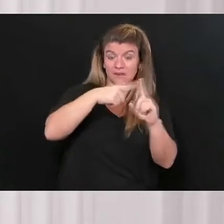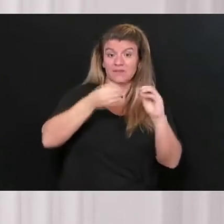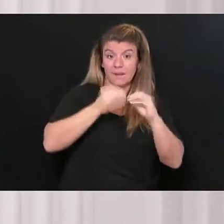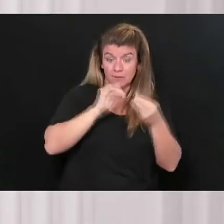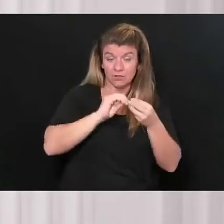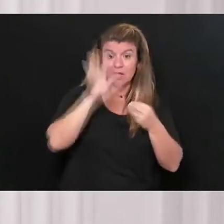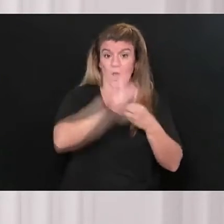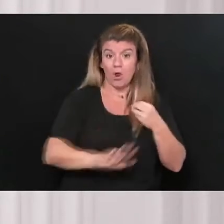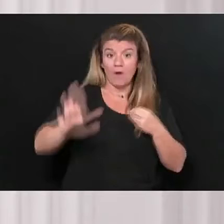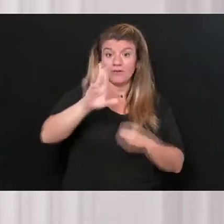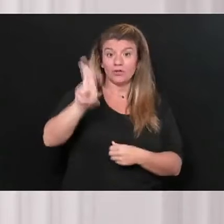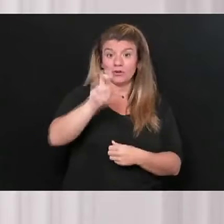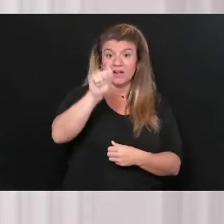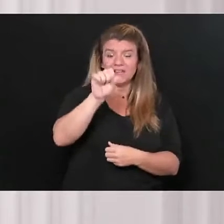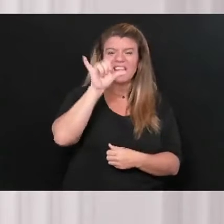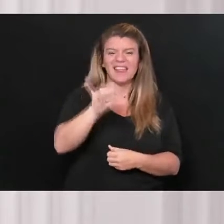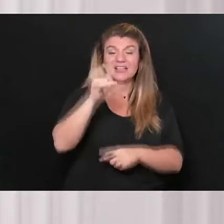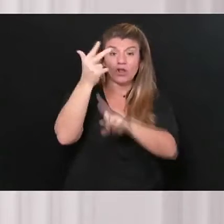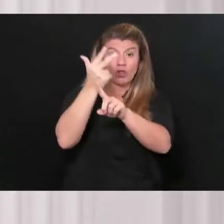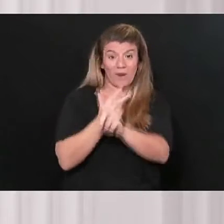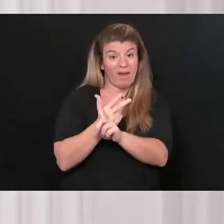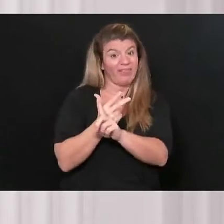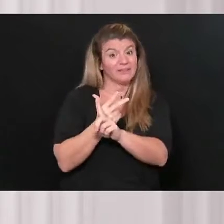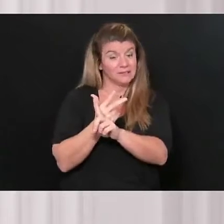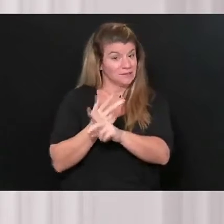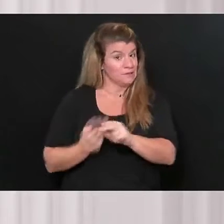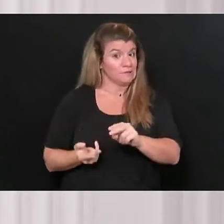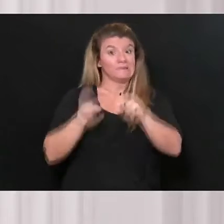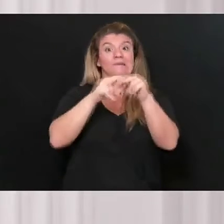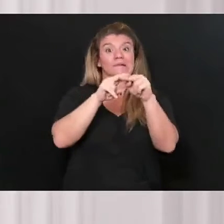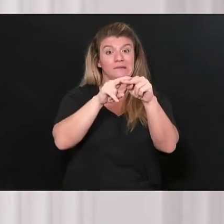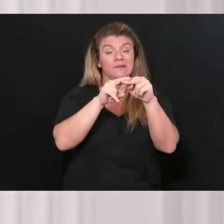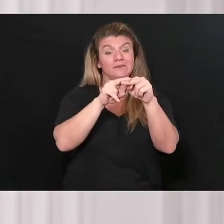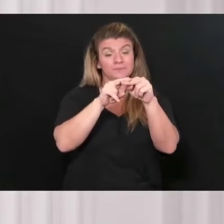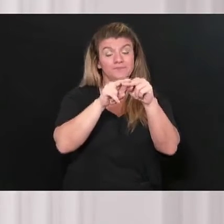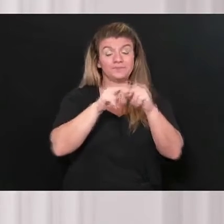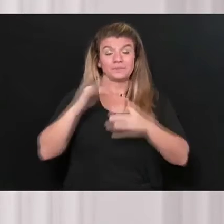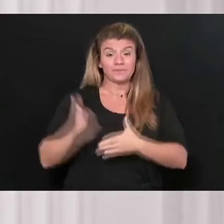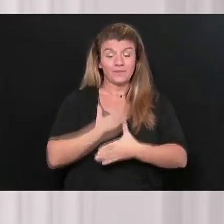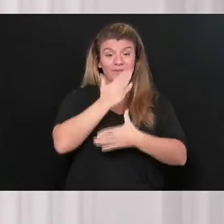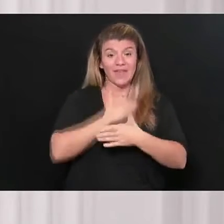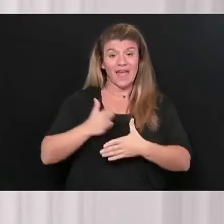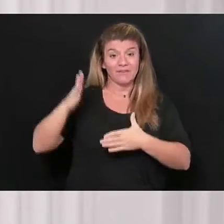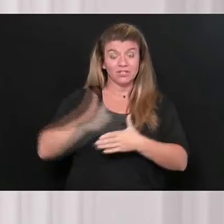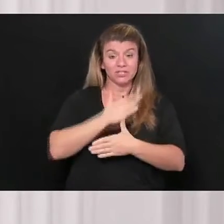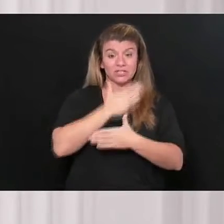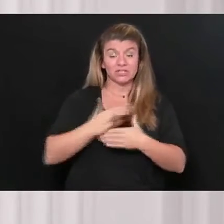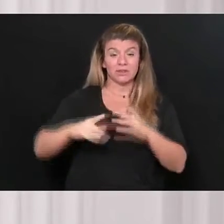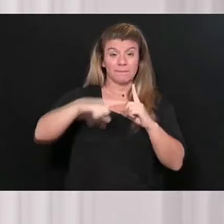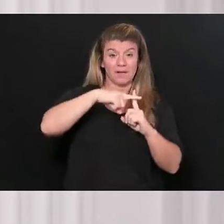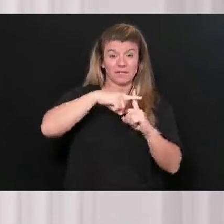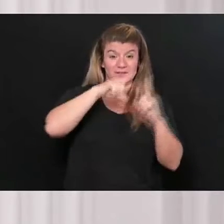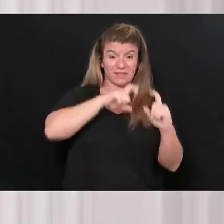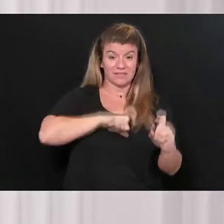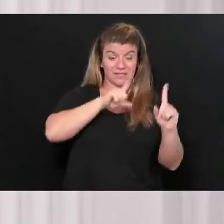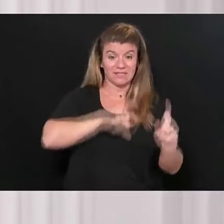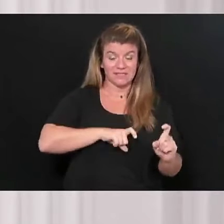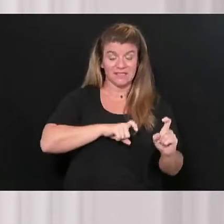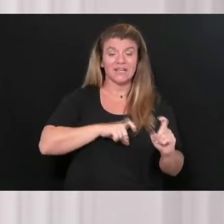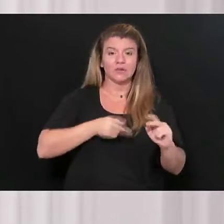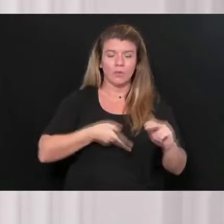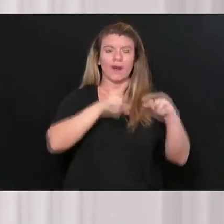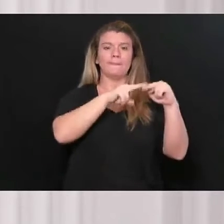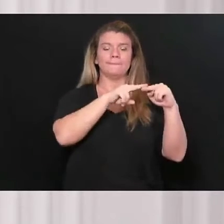States, which is a three month high. We have the average positive testing going up